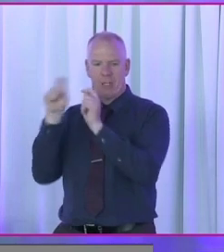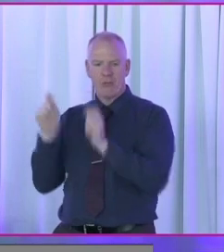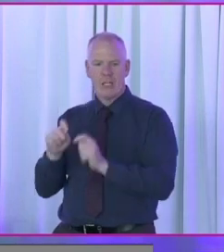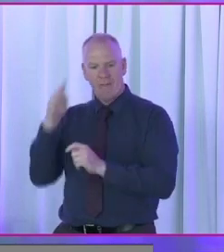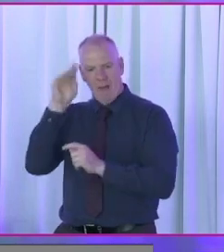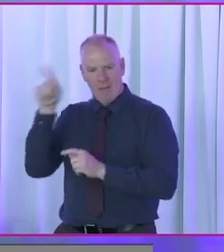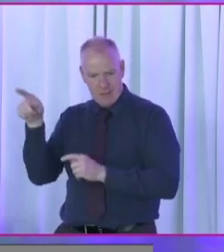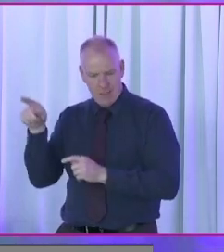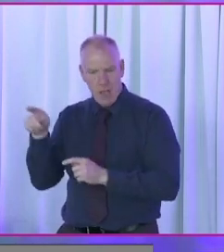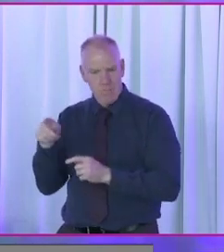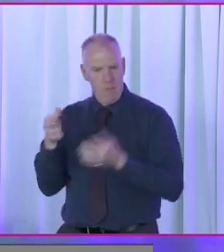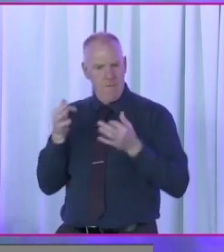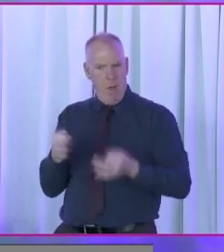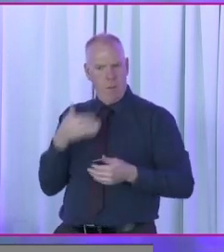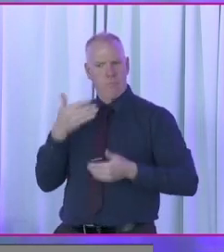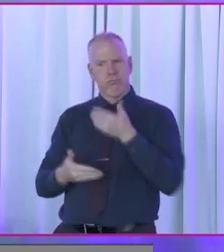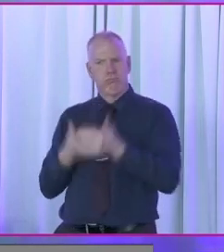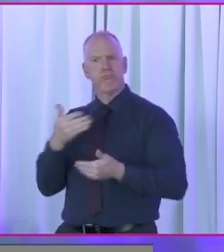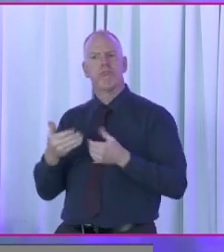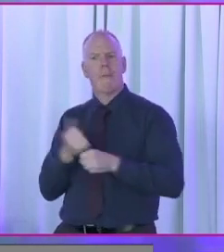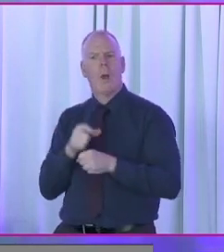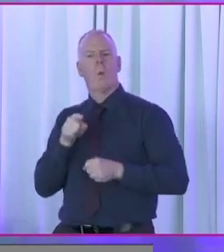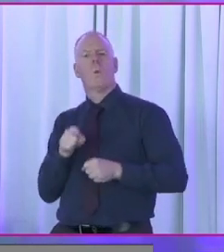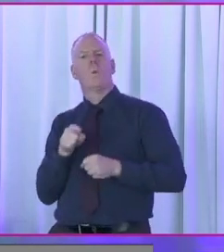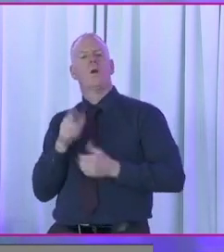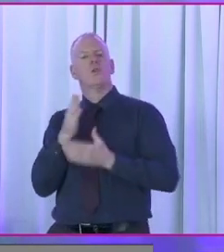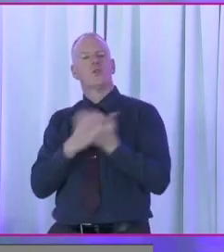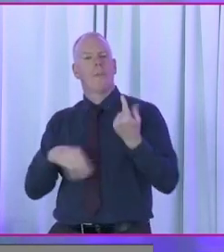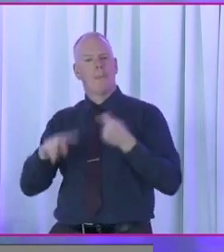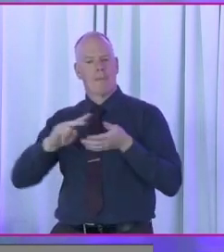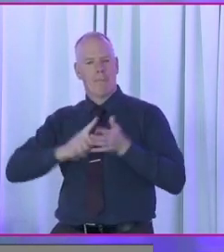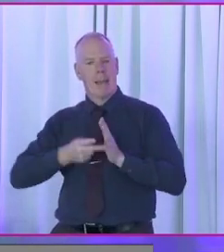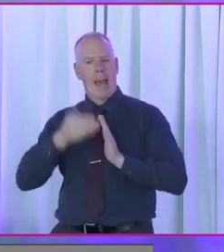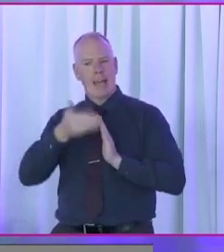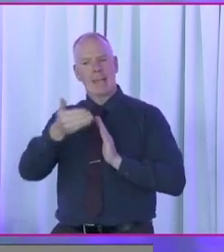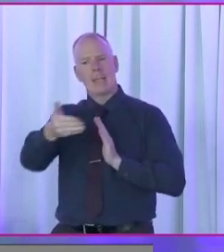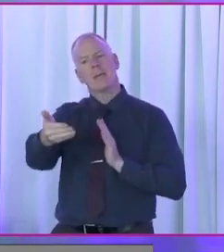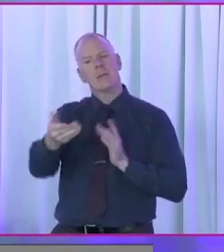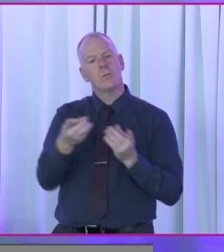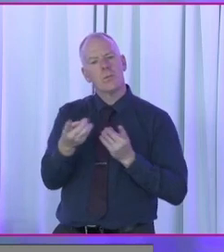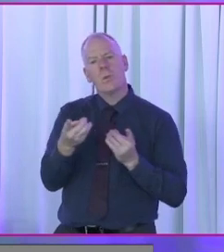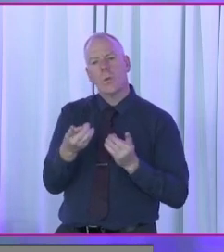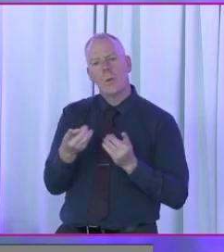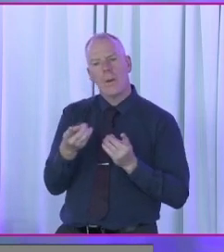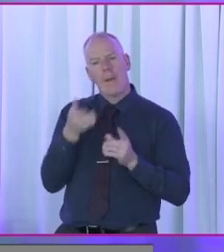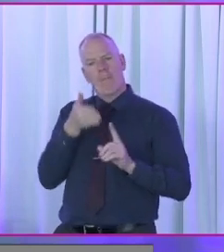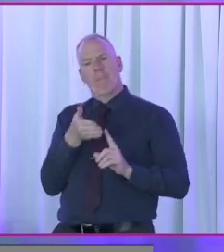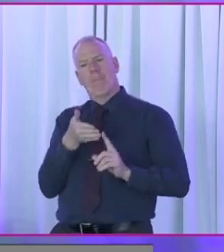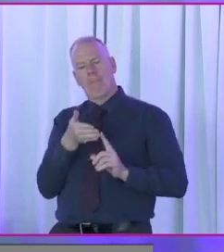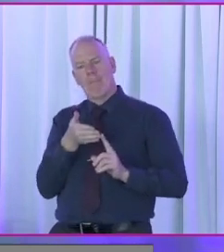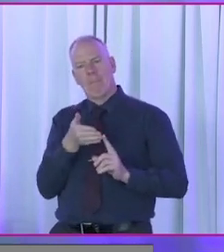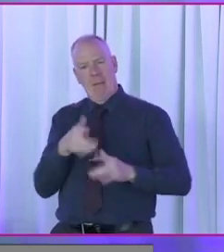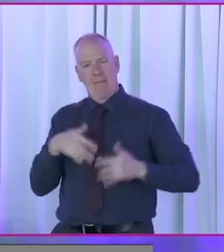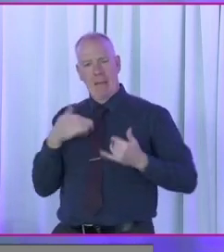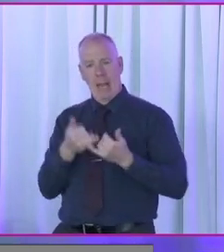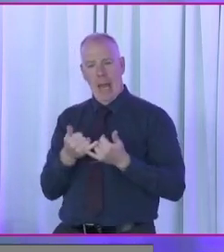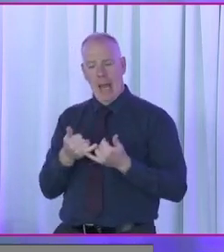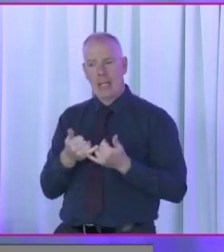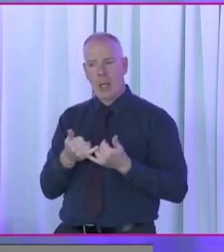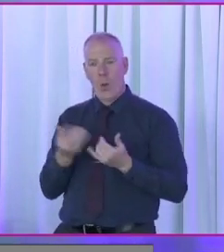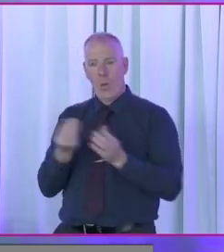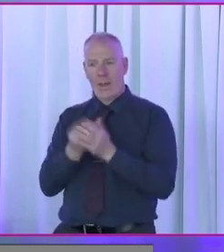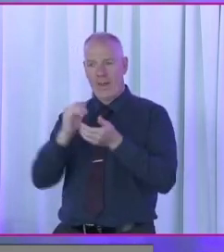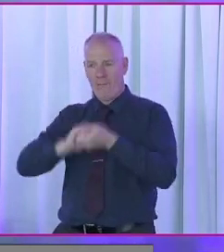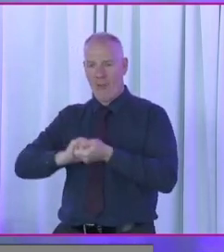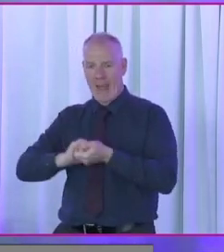very formally about some of our plans in this area and what we're all about. I feel as if I'm amongst friends